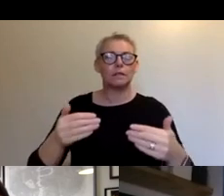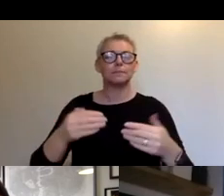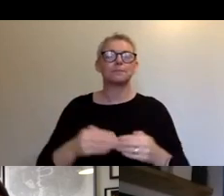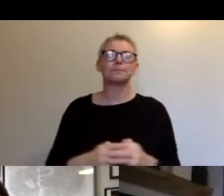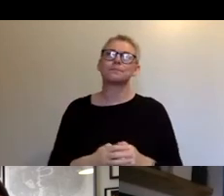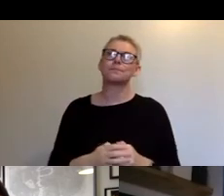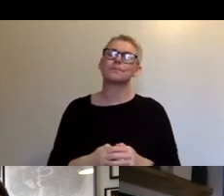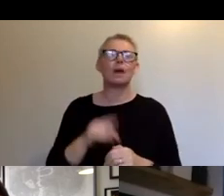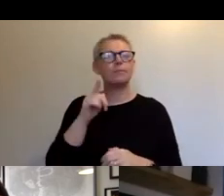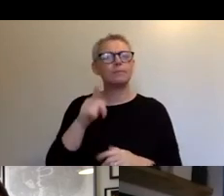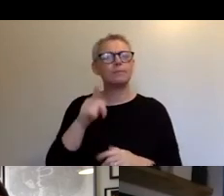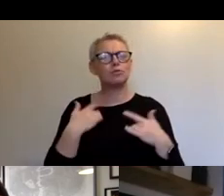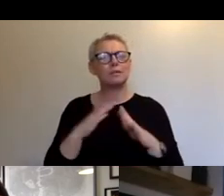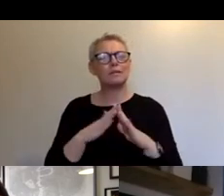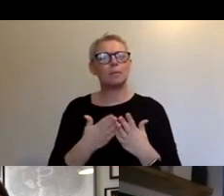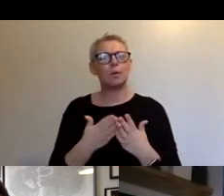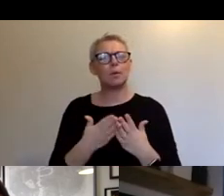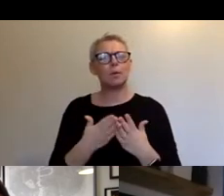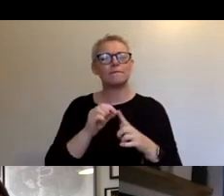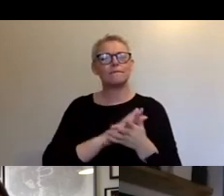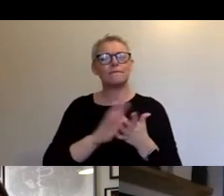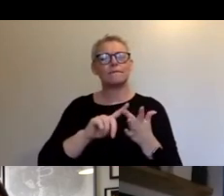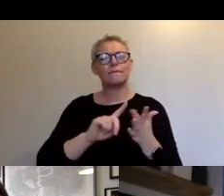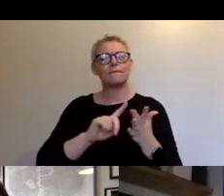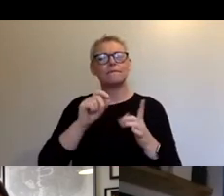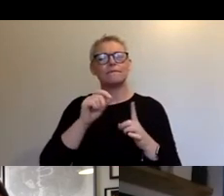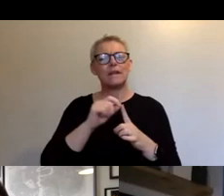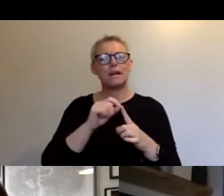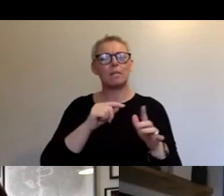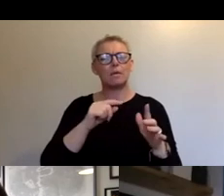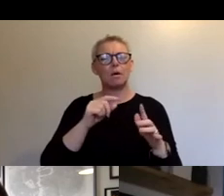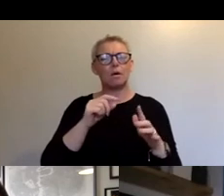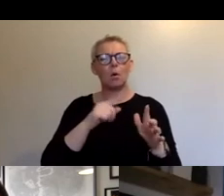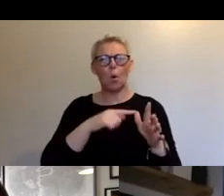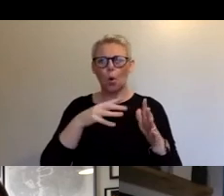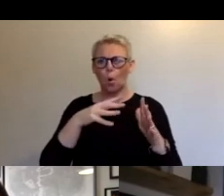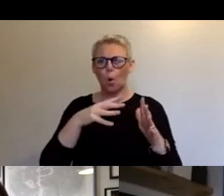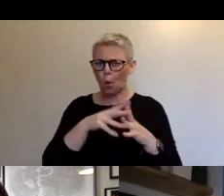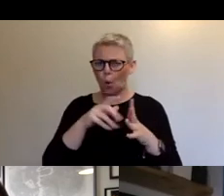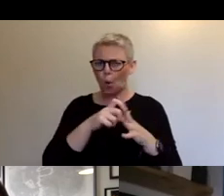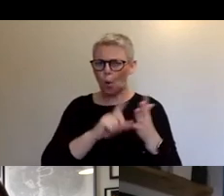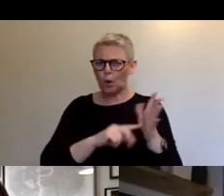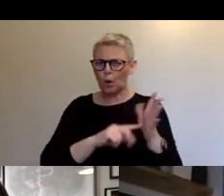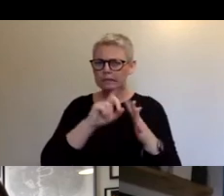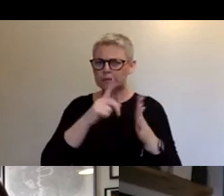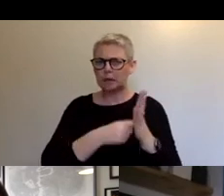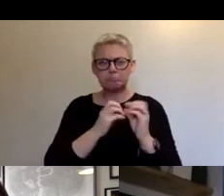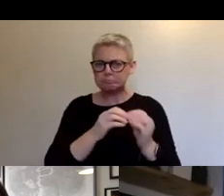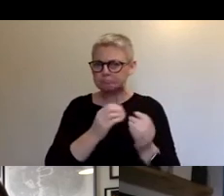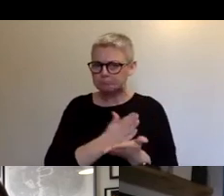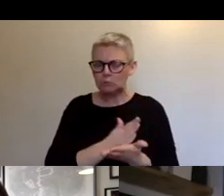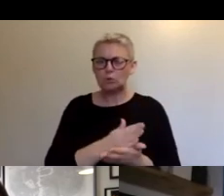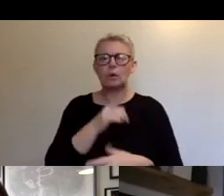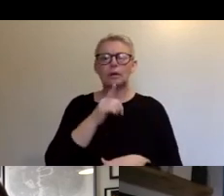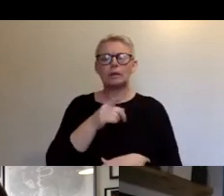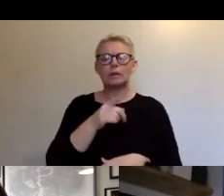book by a guy called Philip Orslander called liveness. That's really old, but kind of great. Um, so like some of the examples